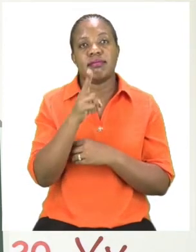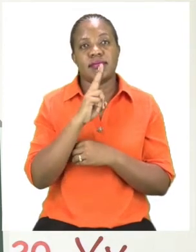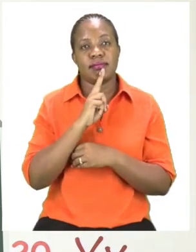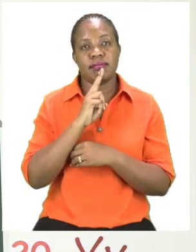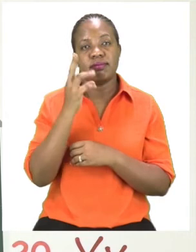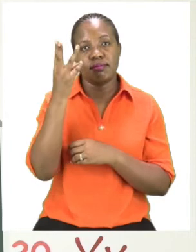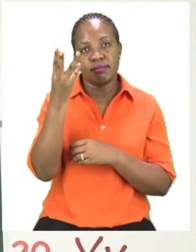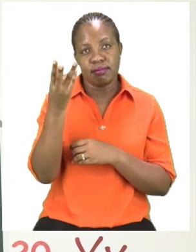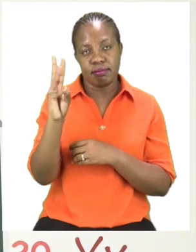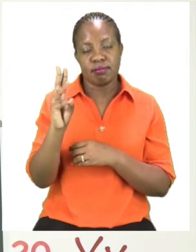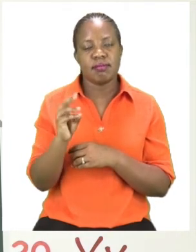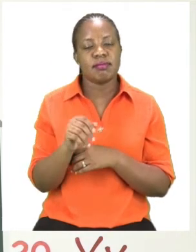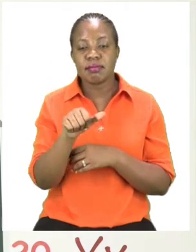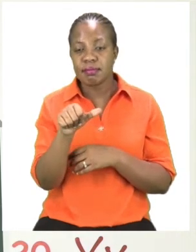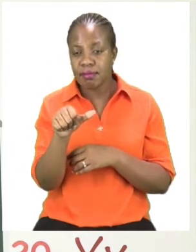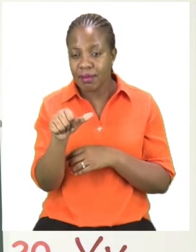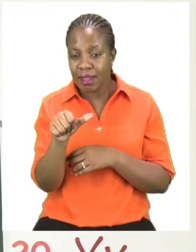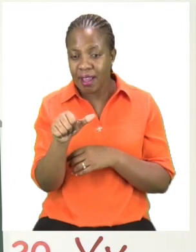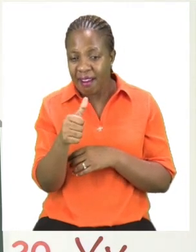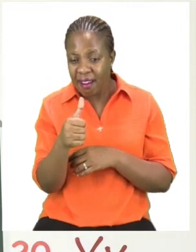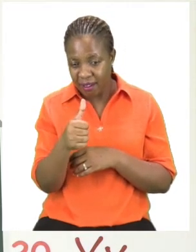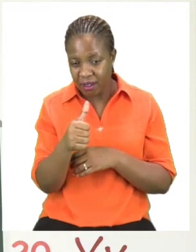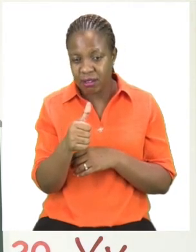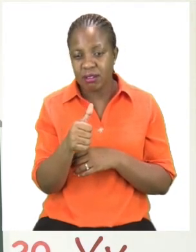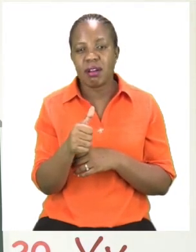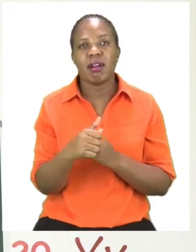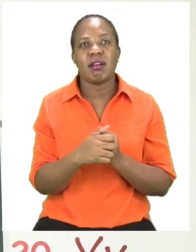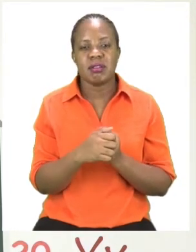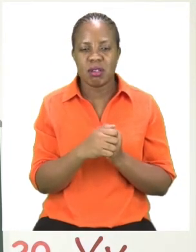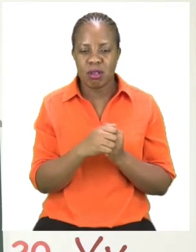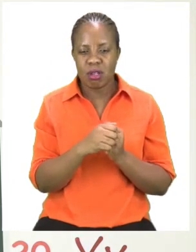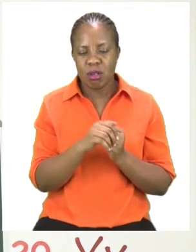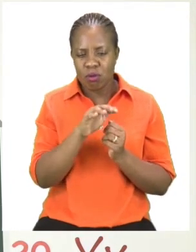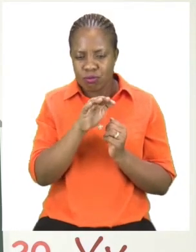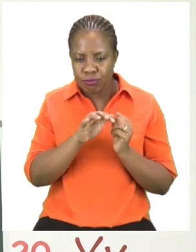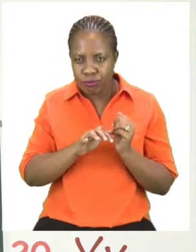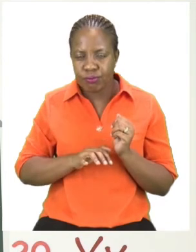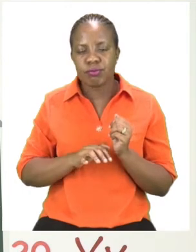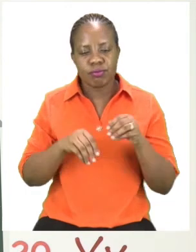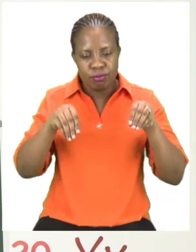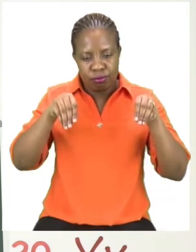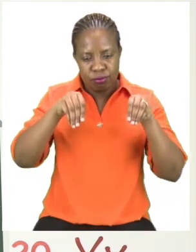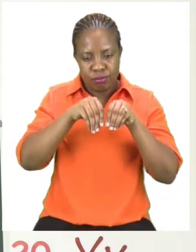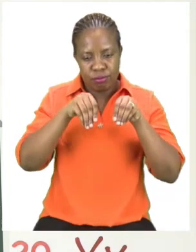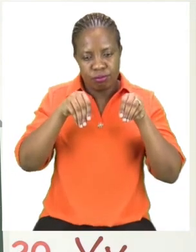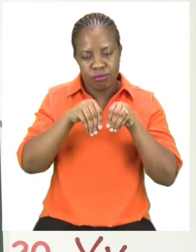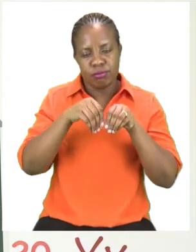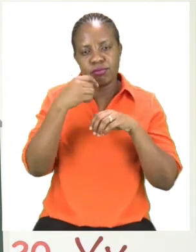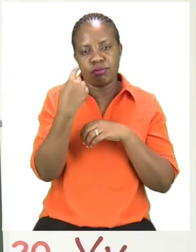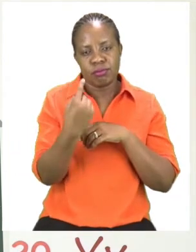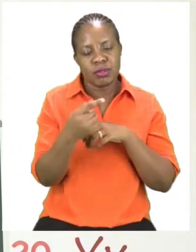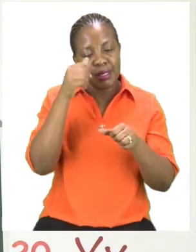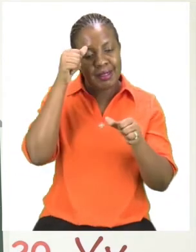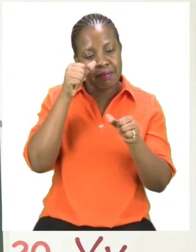by yourself. Take your time because there are quite a lot. And remember we are doubling the first